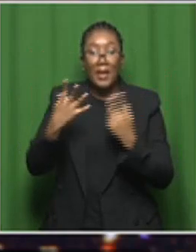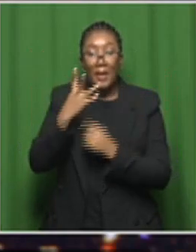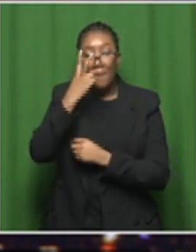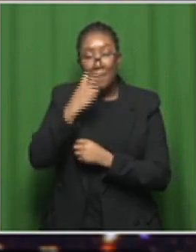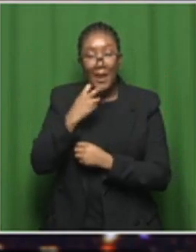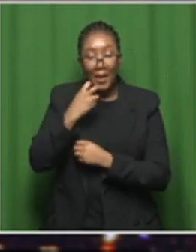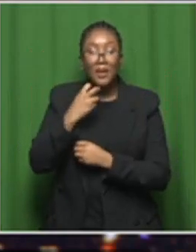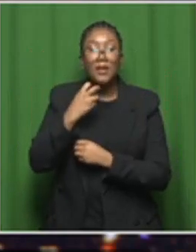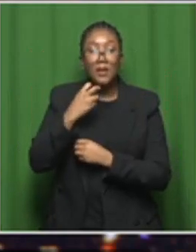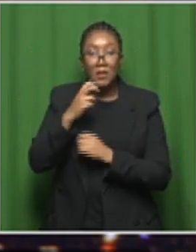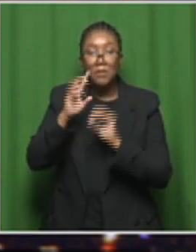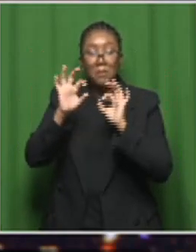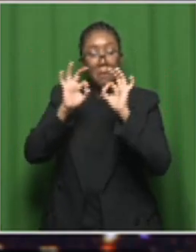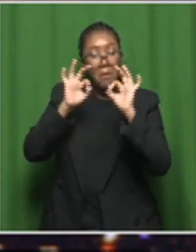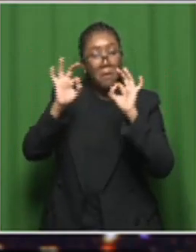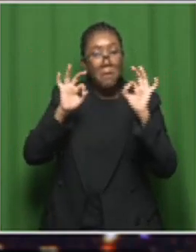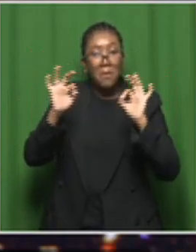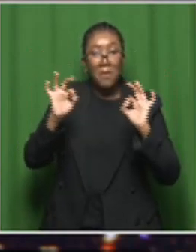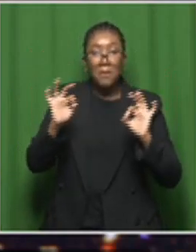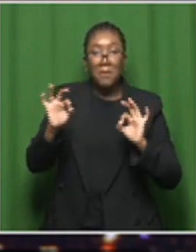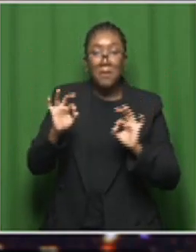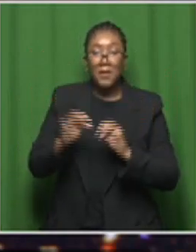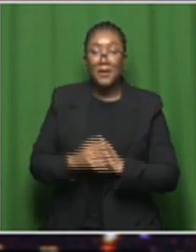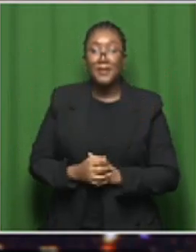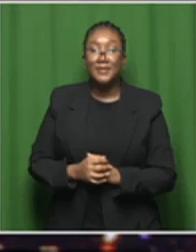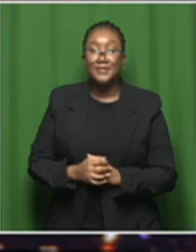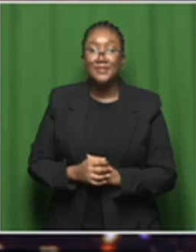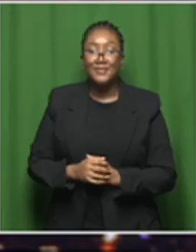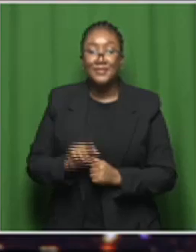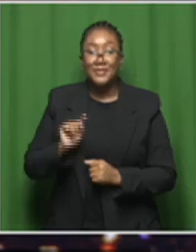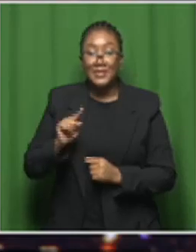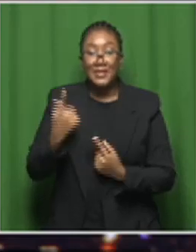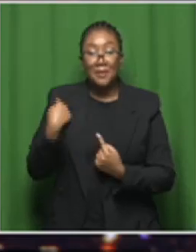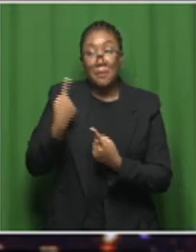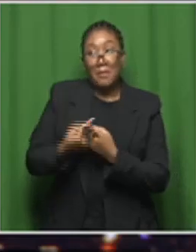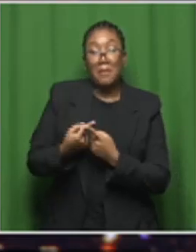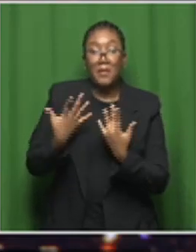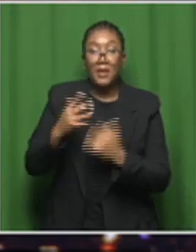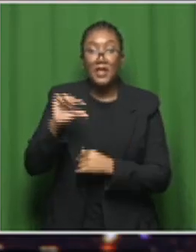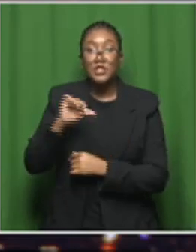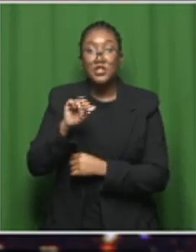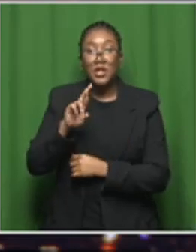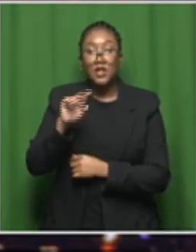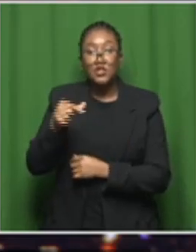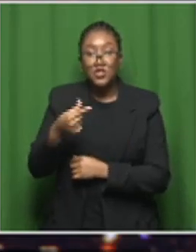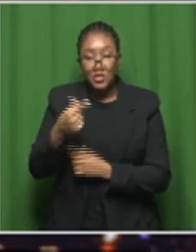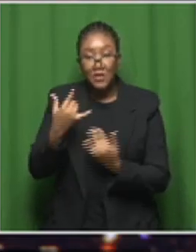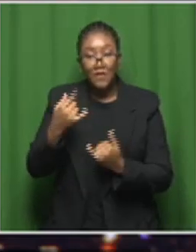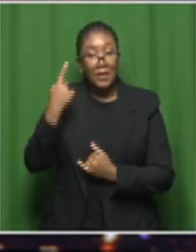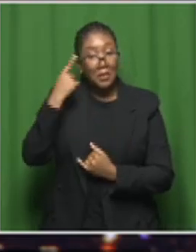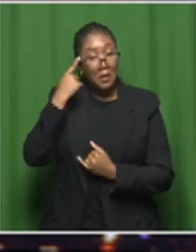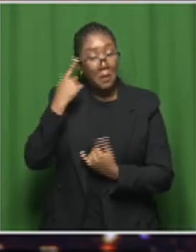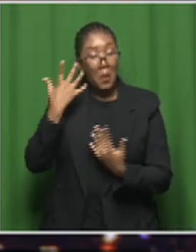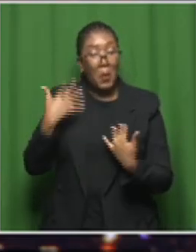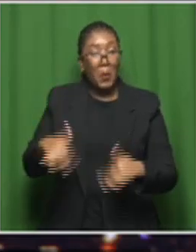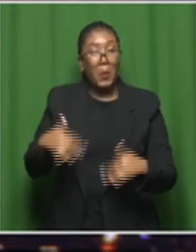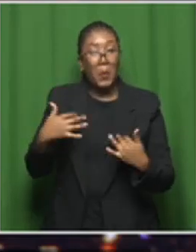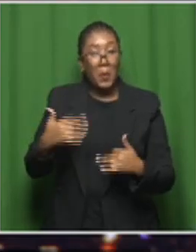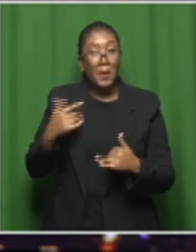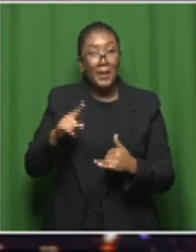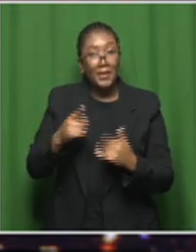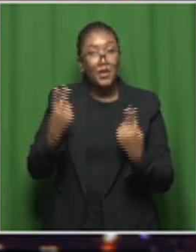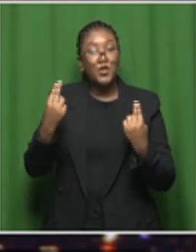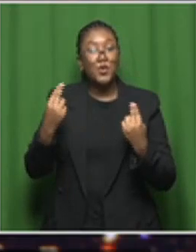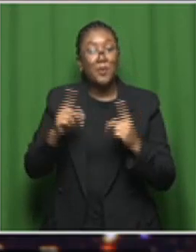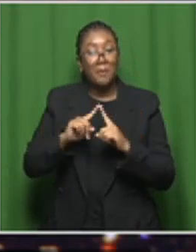holes at the centers of those galaxies. And until recently, GRGs were thought to be quite rare. However, a